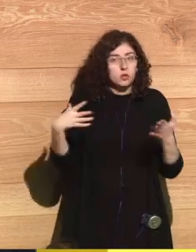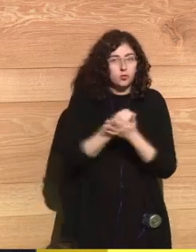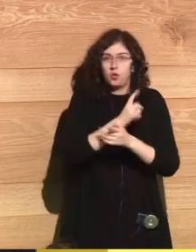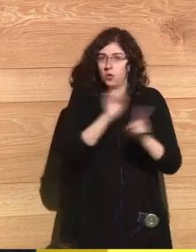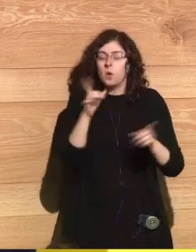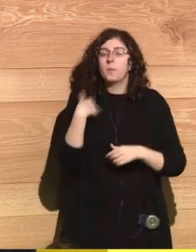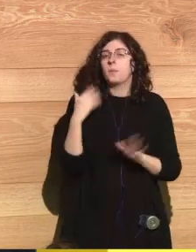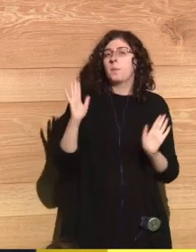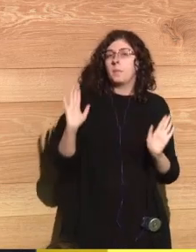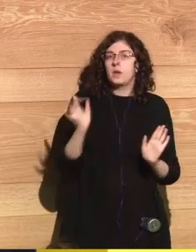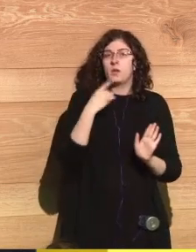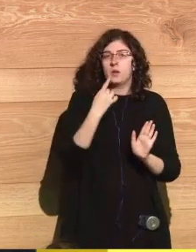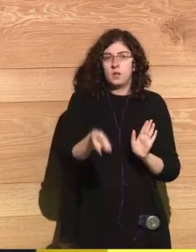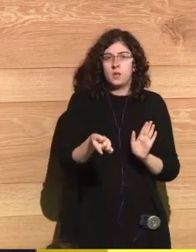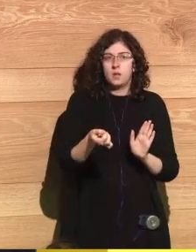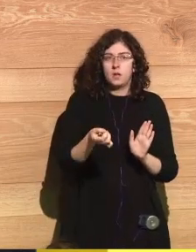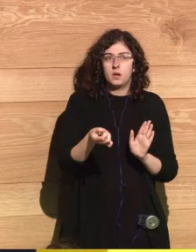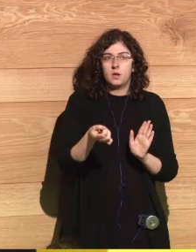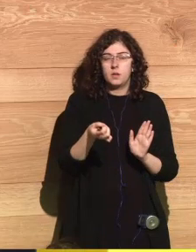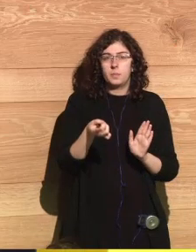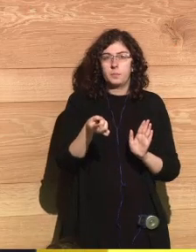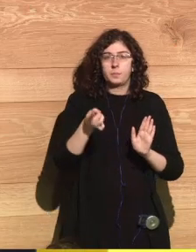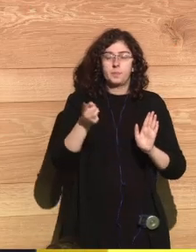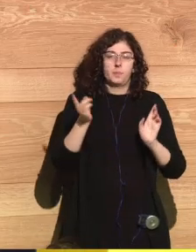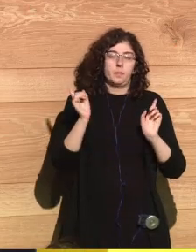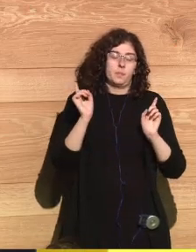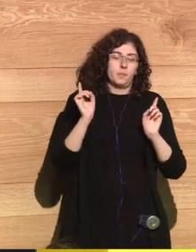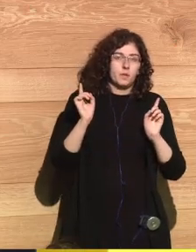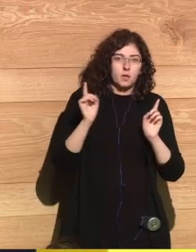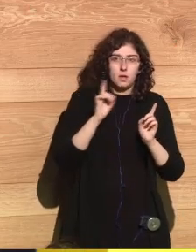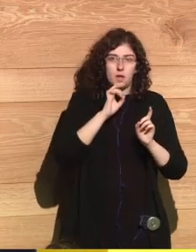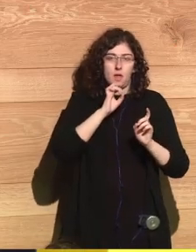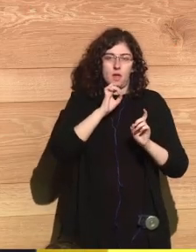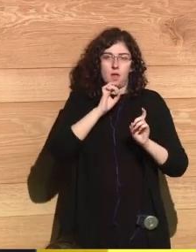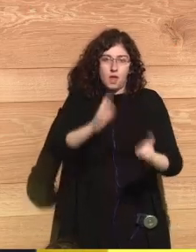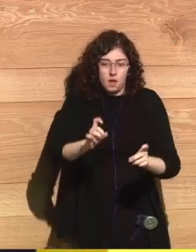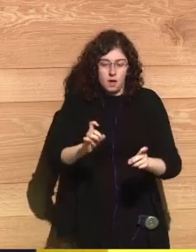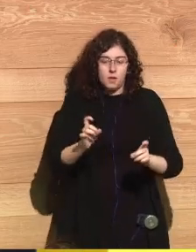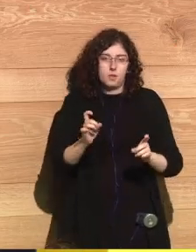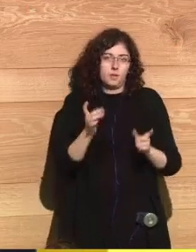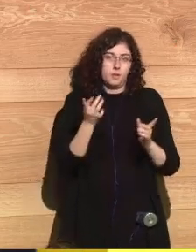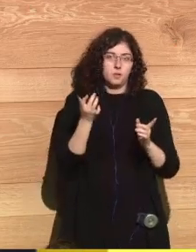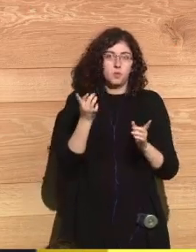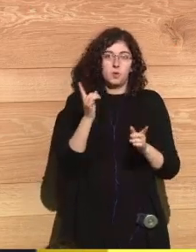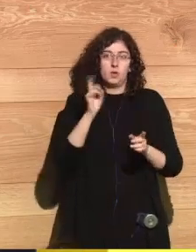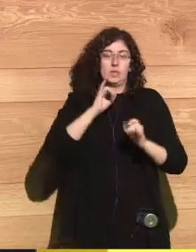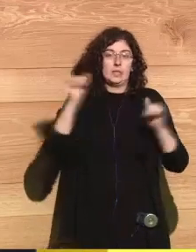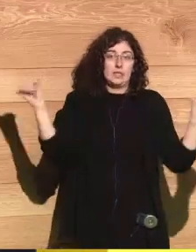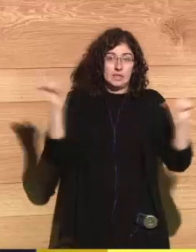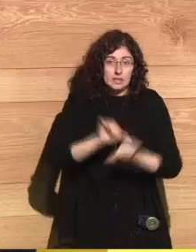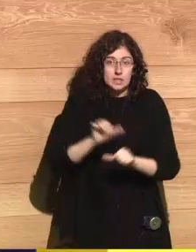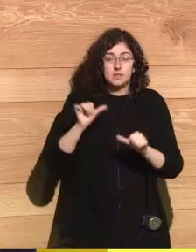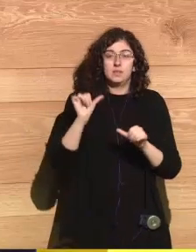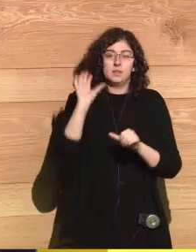about them, but I would like to start by saying that we are facing two threats for our existence, one is climate